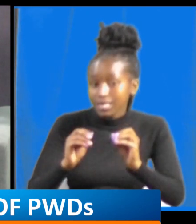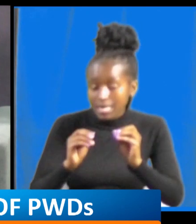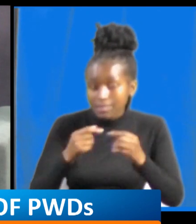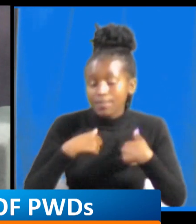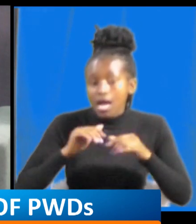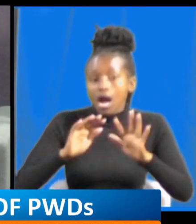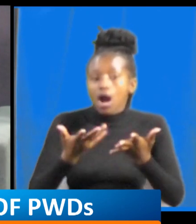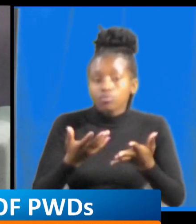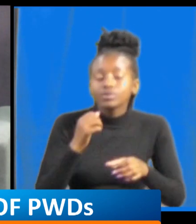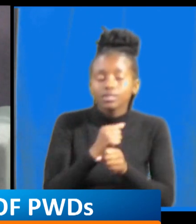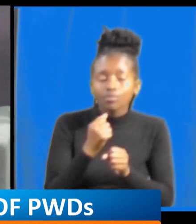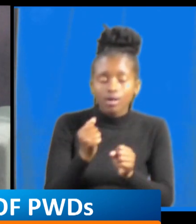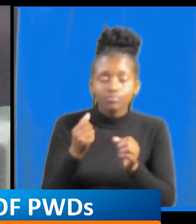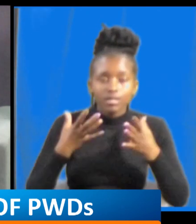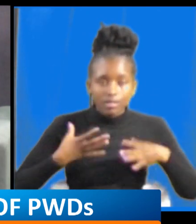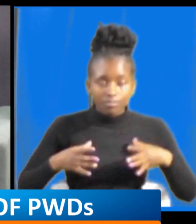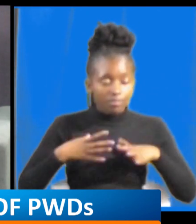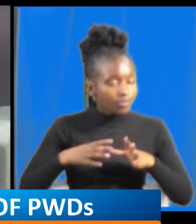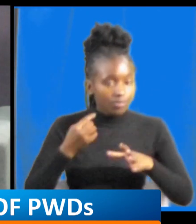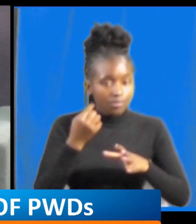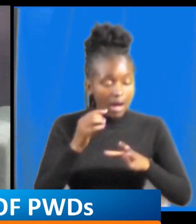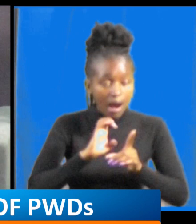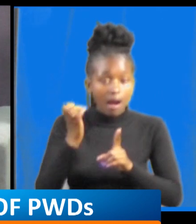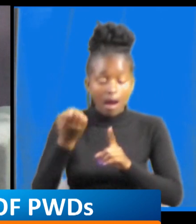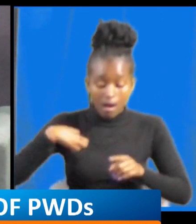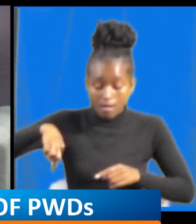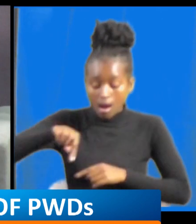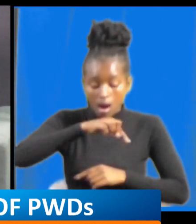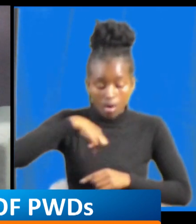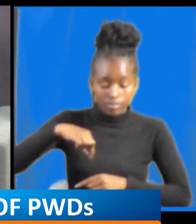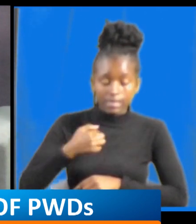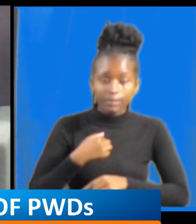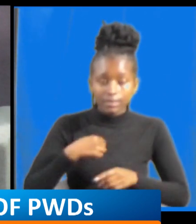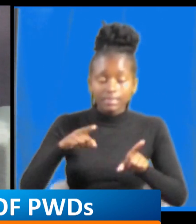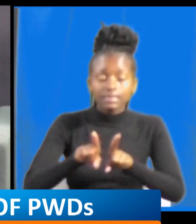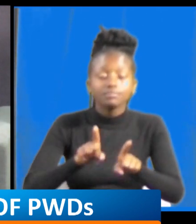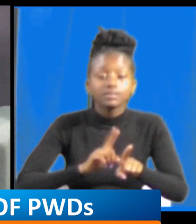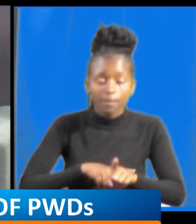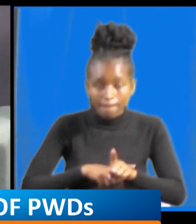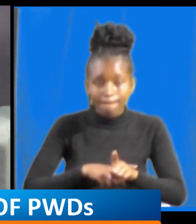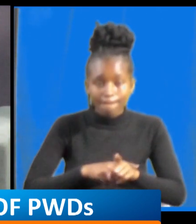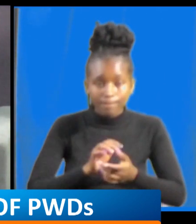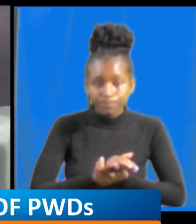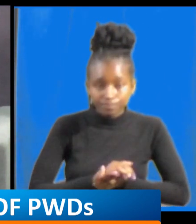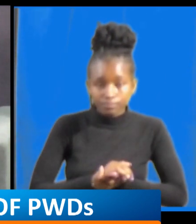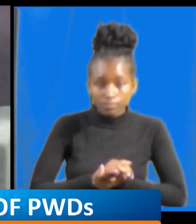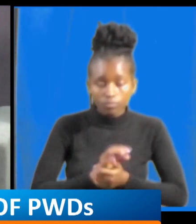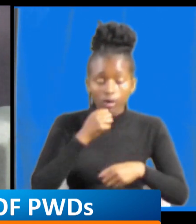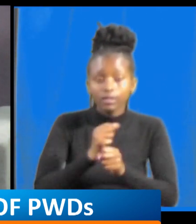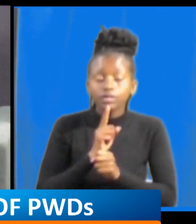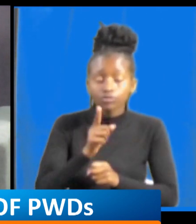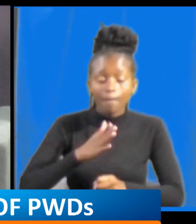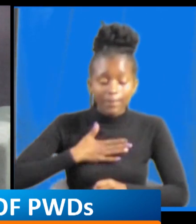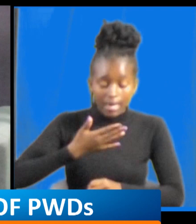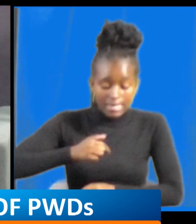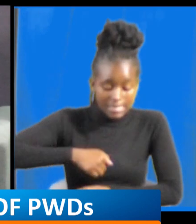environment around me just ensuring that i my my self-esteem is way